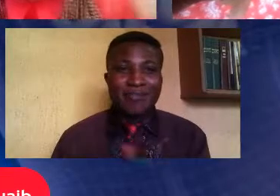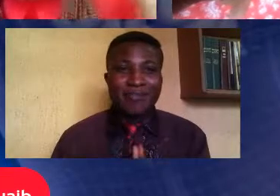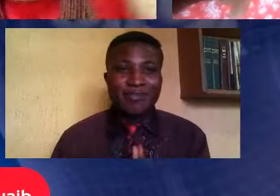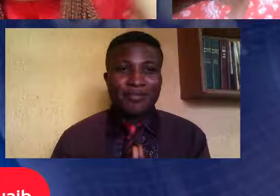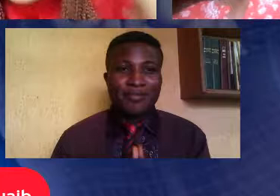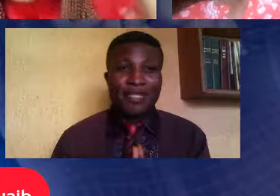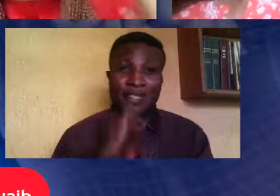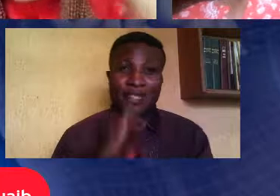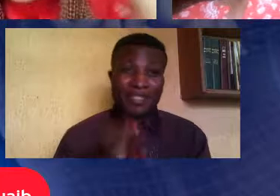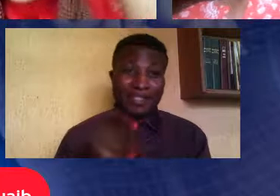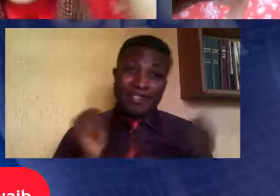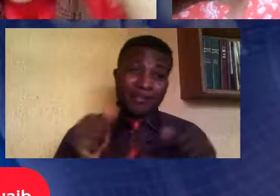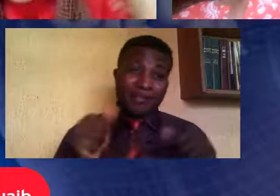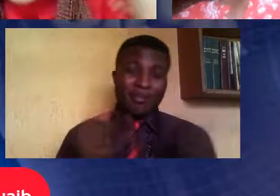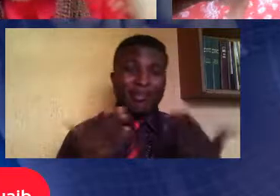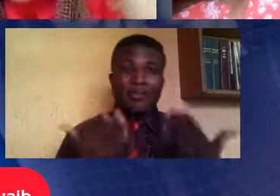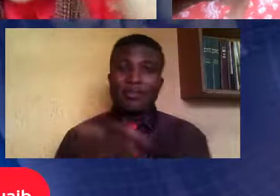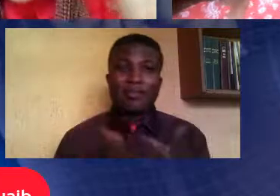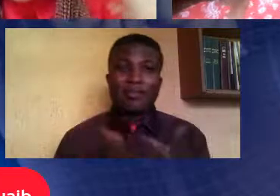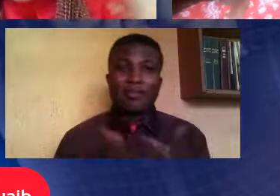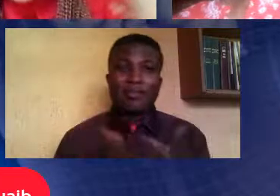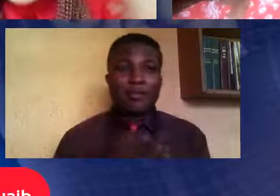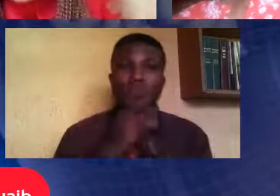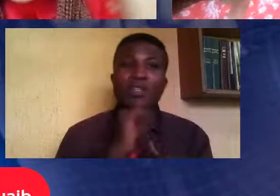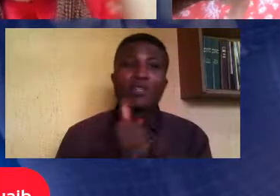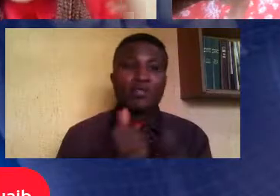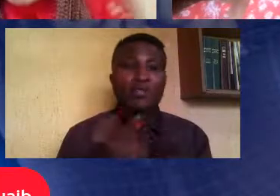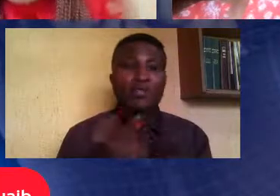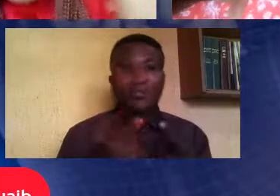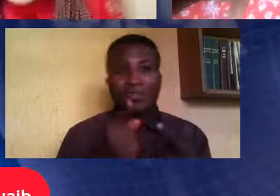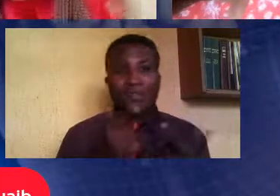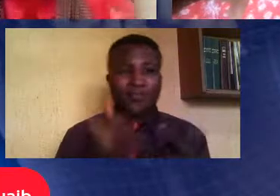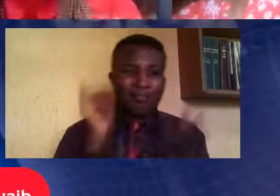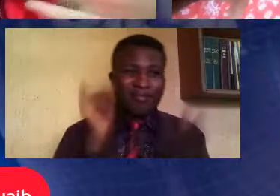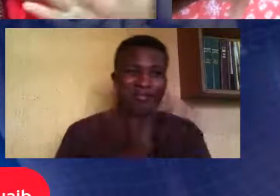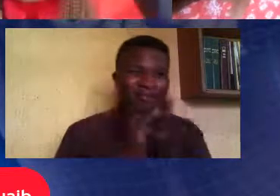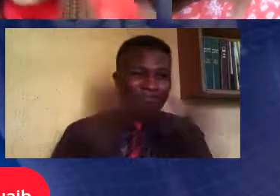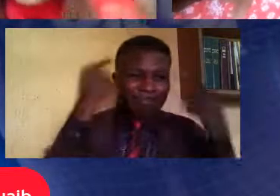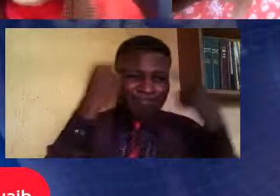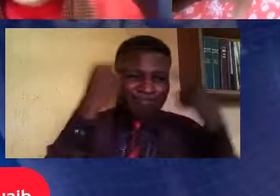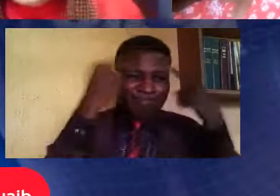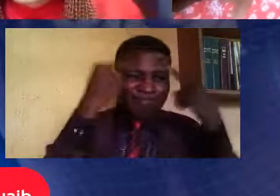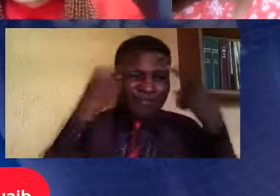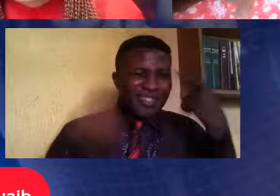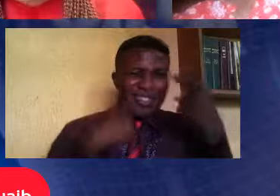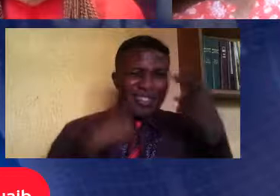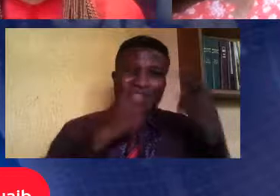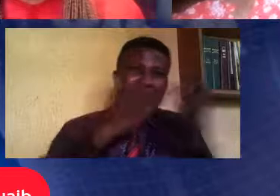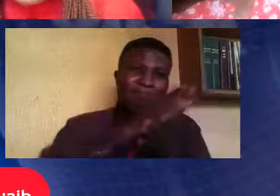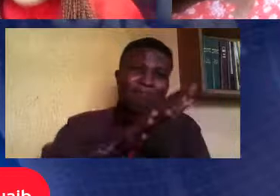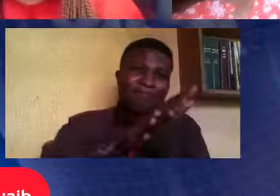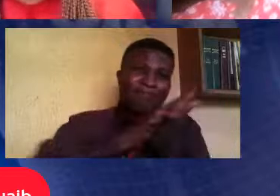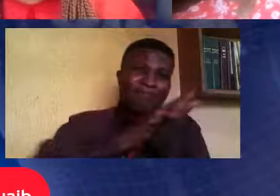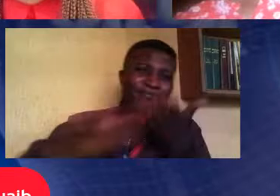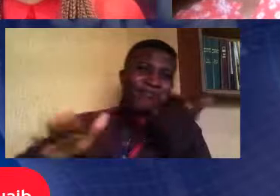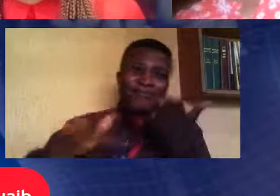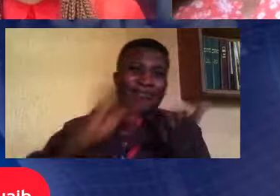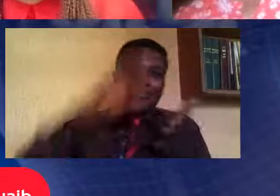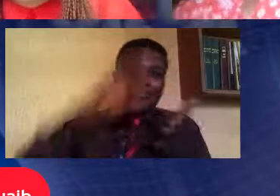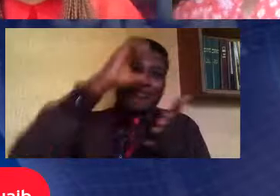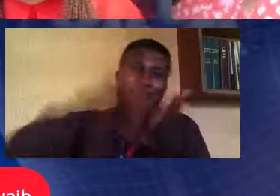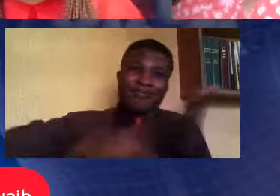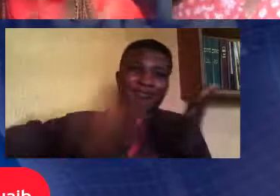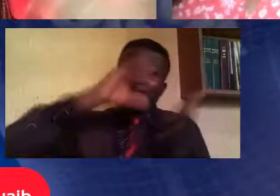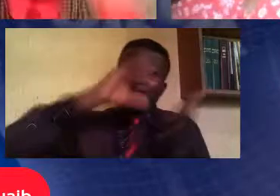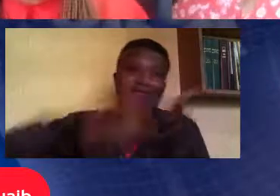sake. So please let's erase that mentality. Let's clean it off. Let's a mentality to die if that are out there quickly. It's a matter